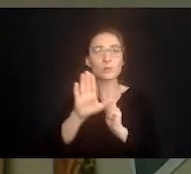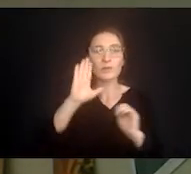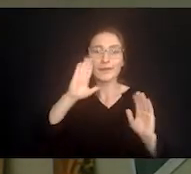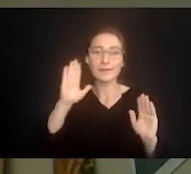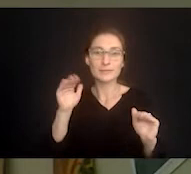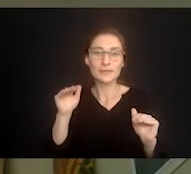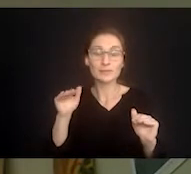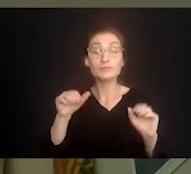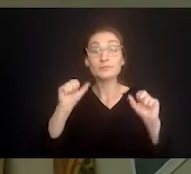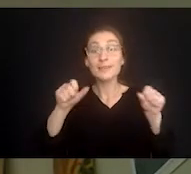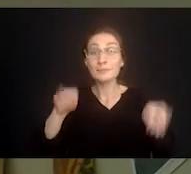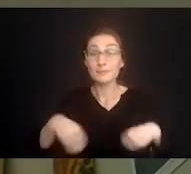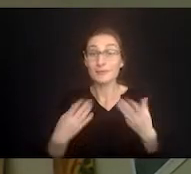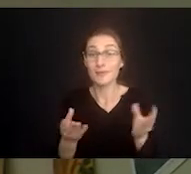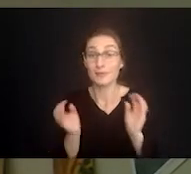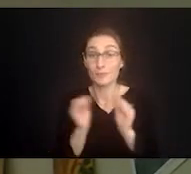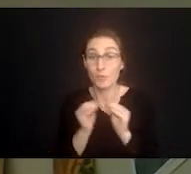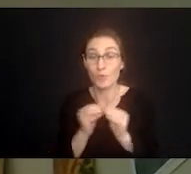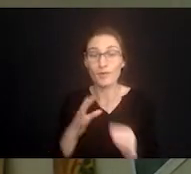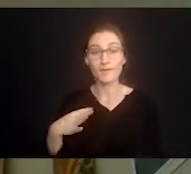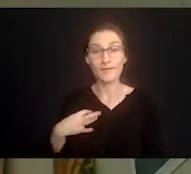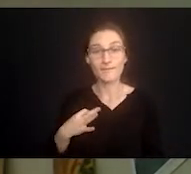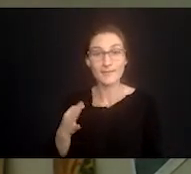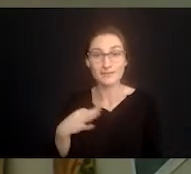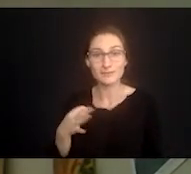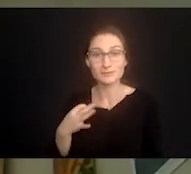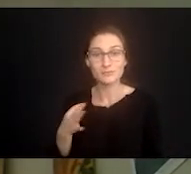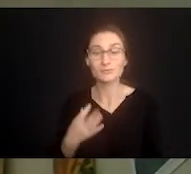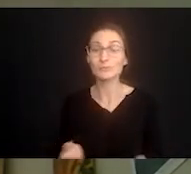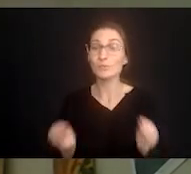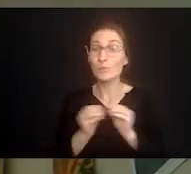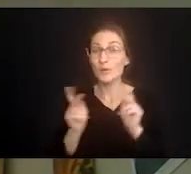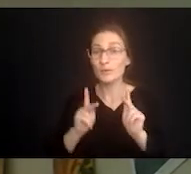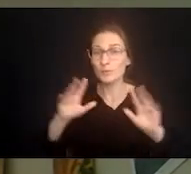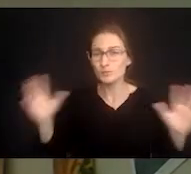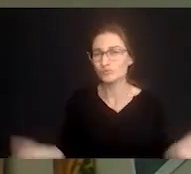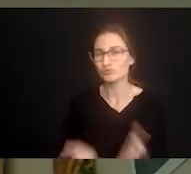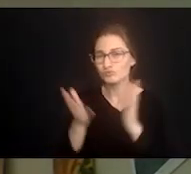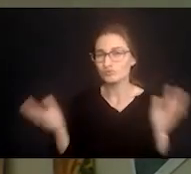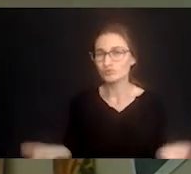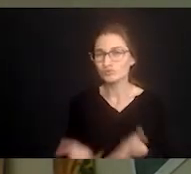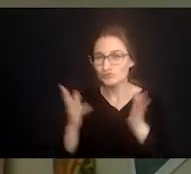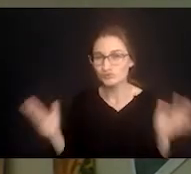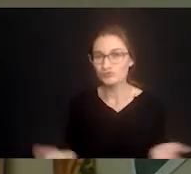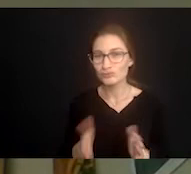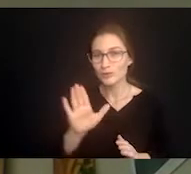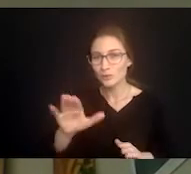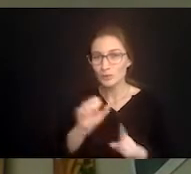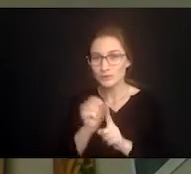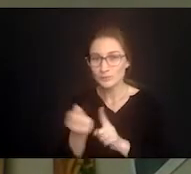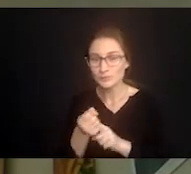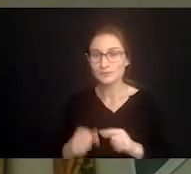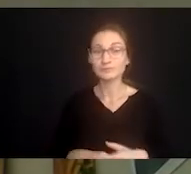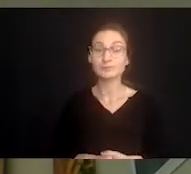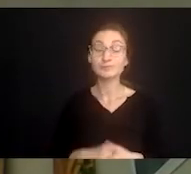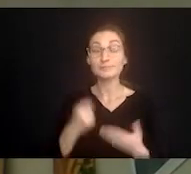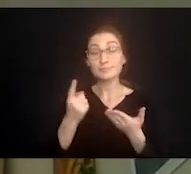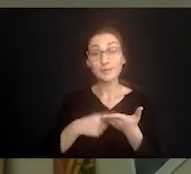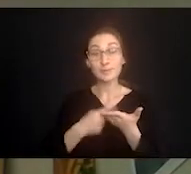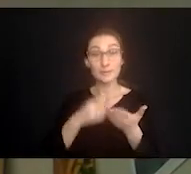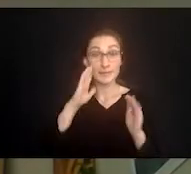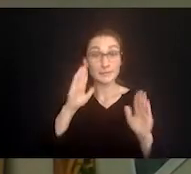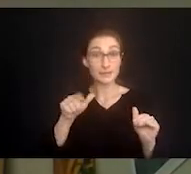expectations because it may provide more people to be able to come along and help support you and encourage things. Sometimes the